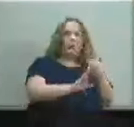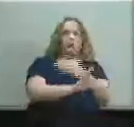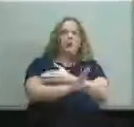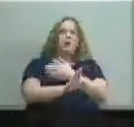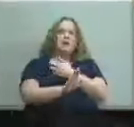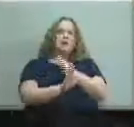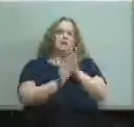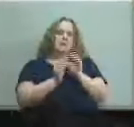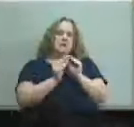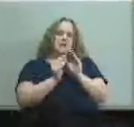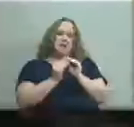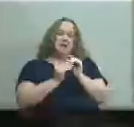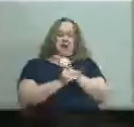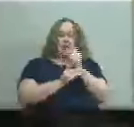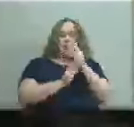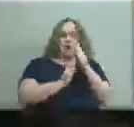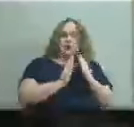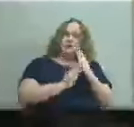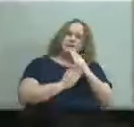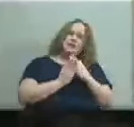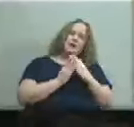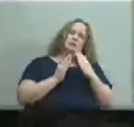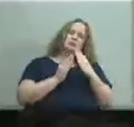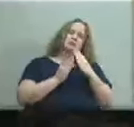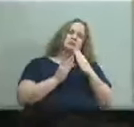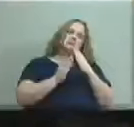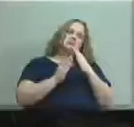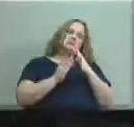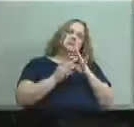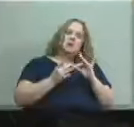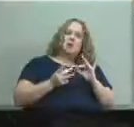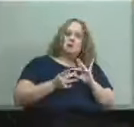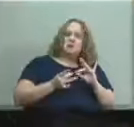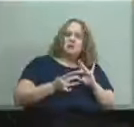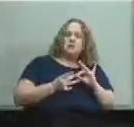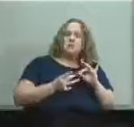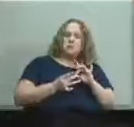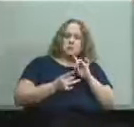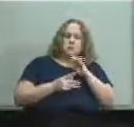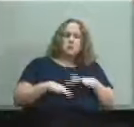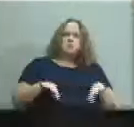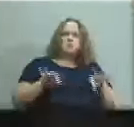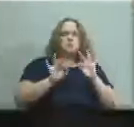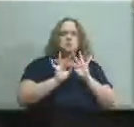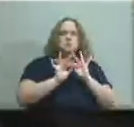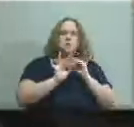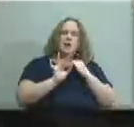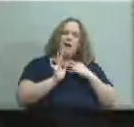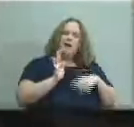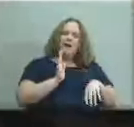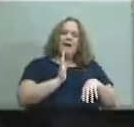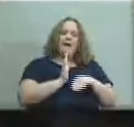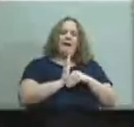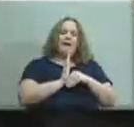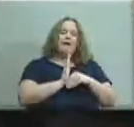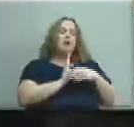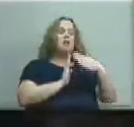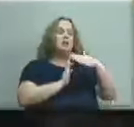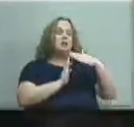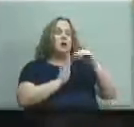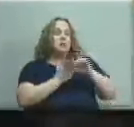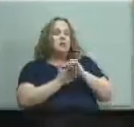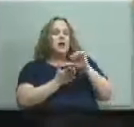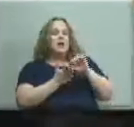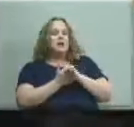over the weekend there were some comments that that i thought um were pertinent and so the the top page is actually what